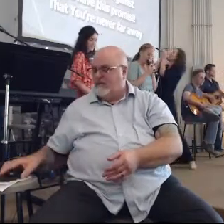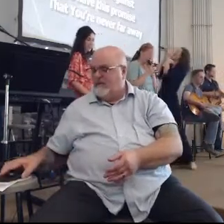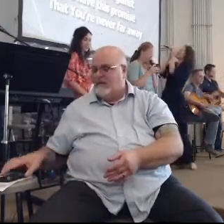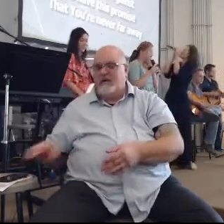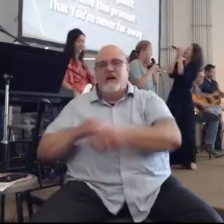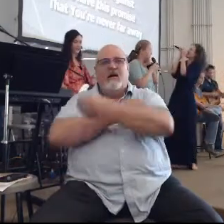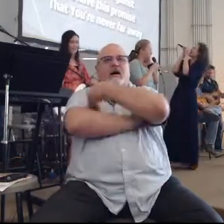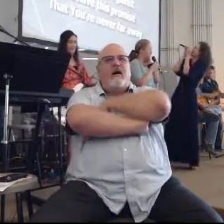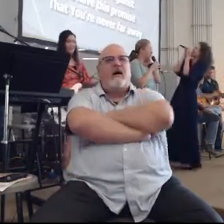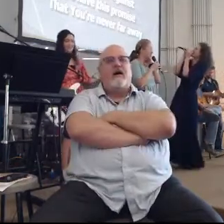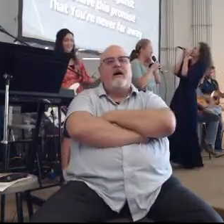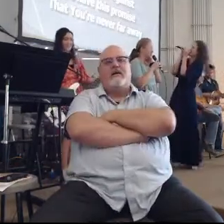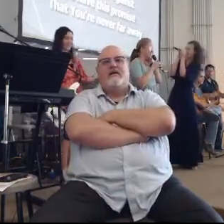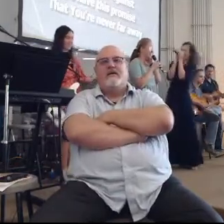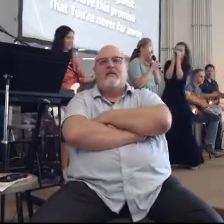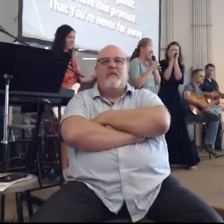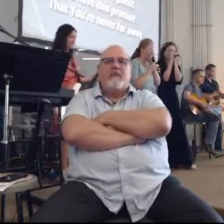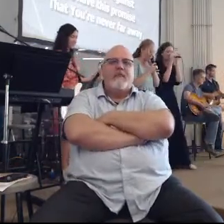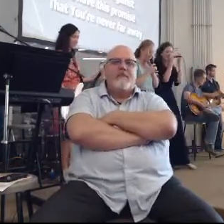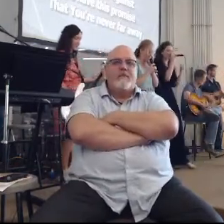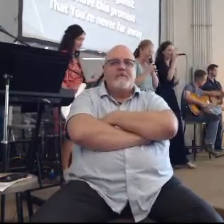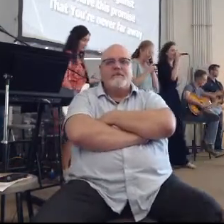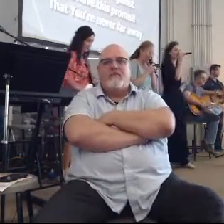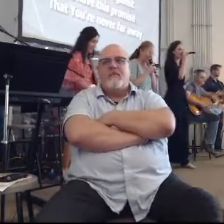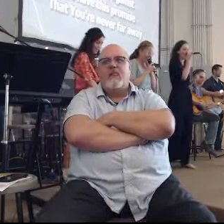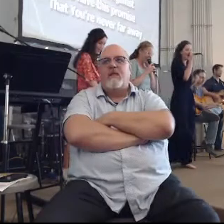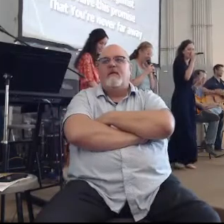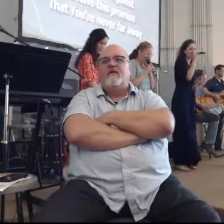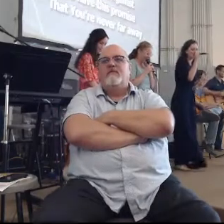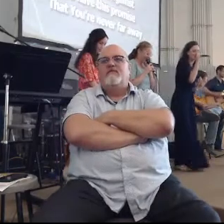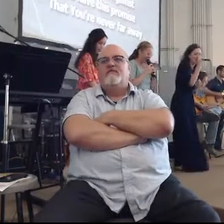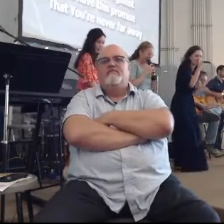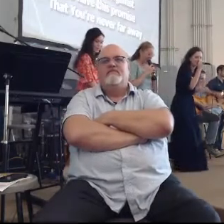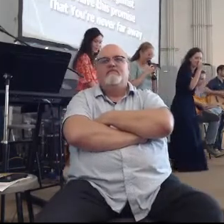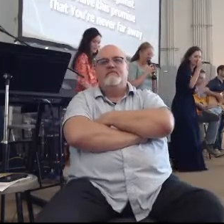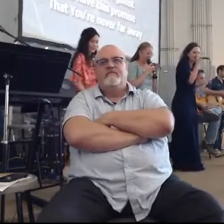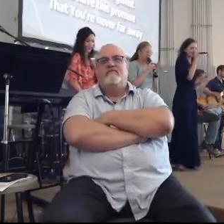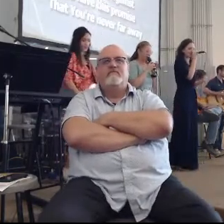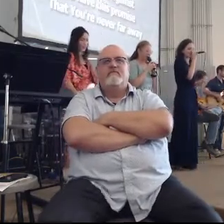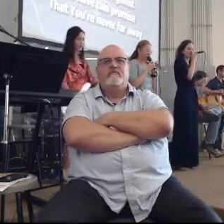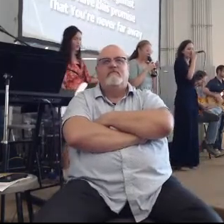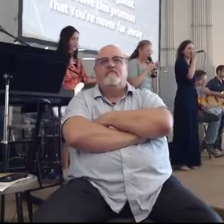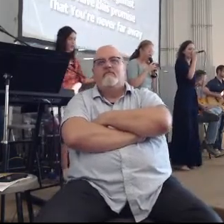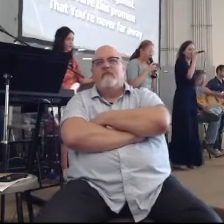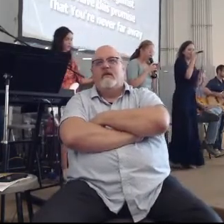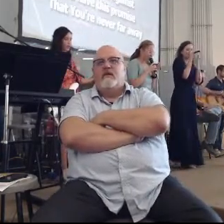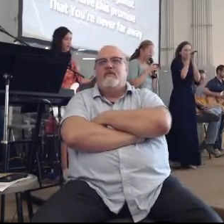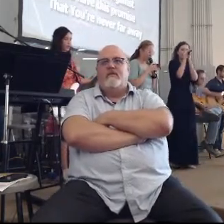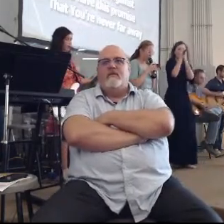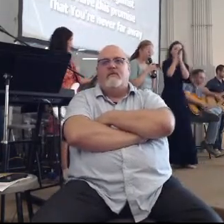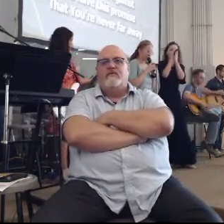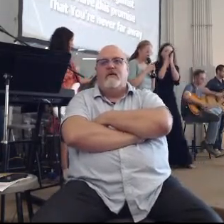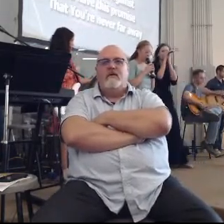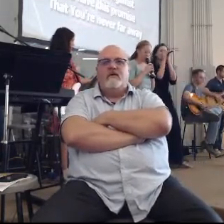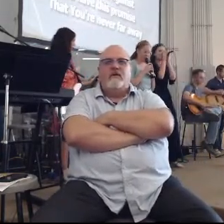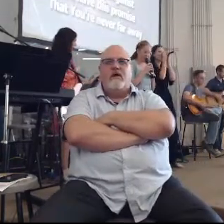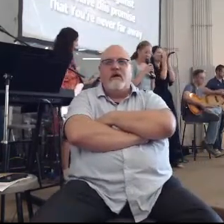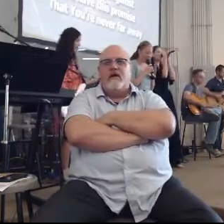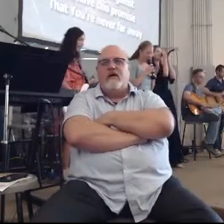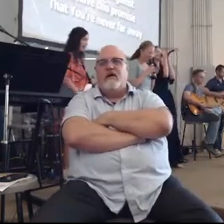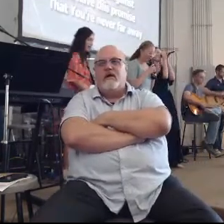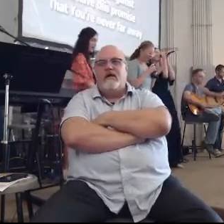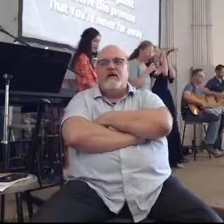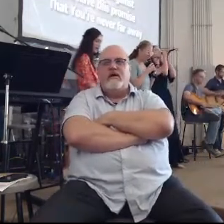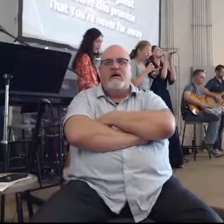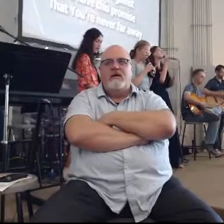Who what stands against And you have this promise You're never far away